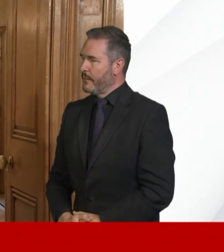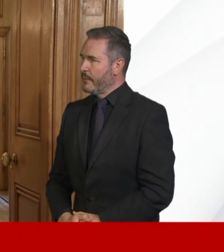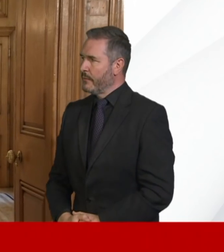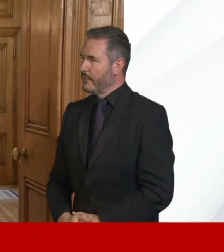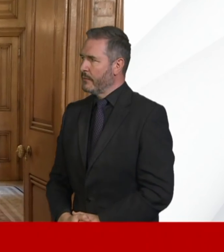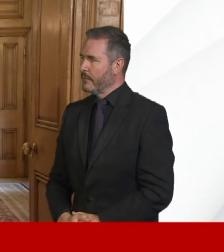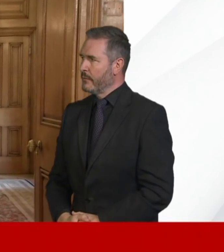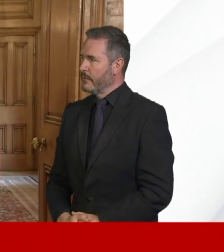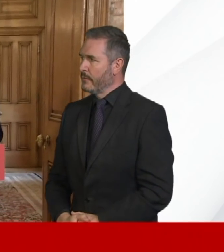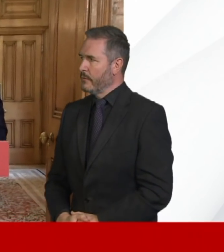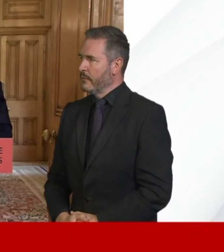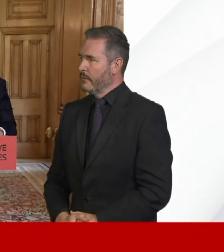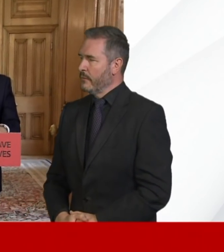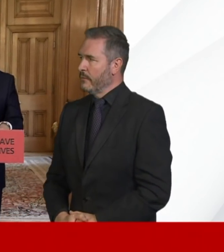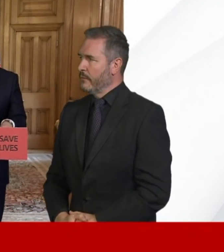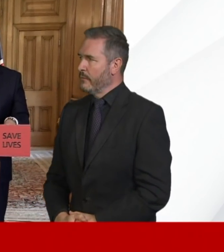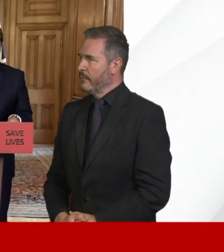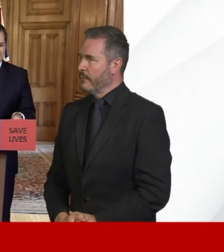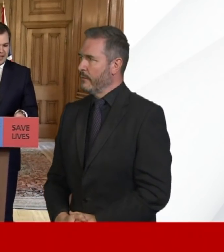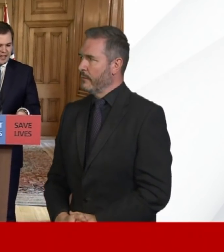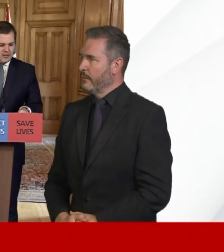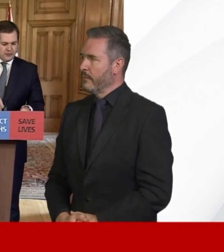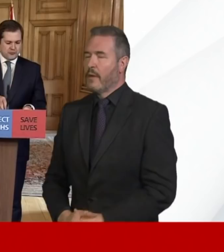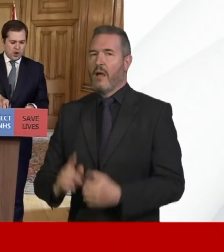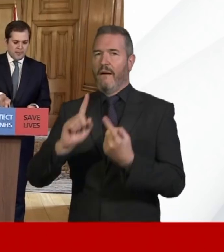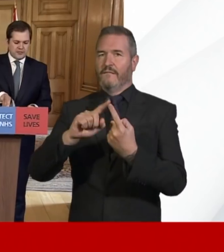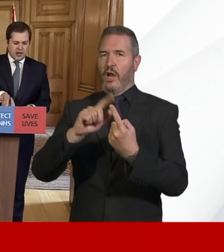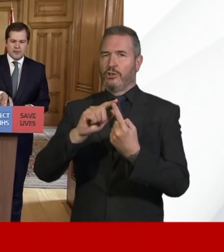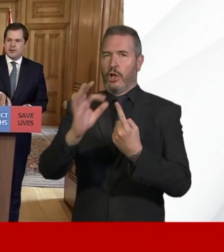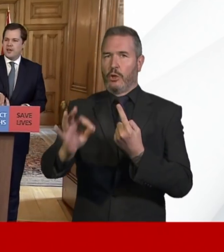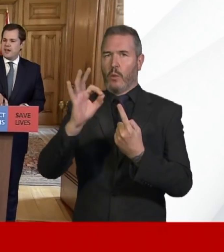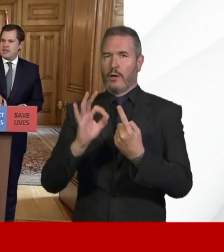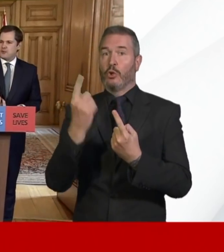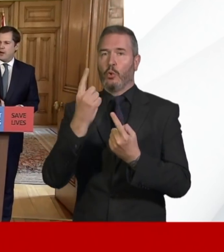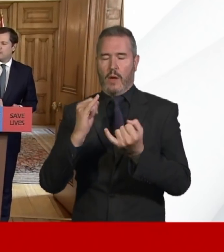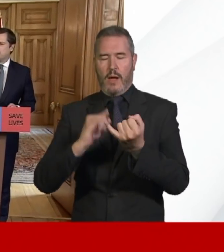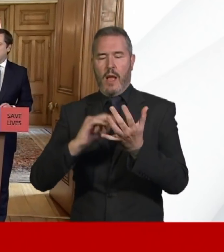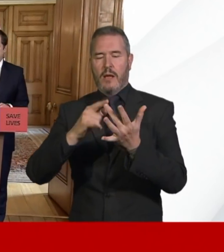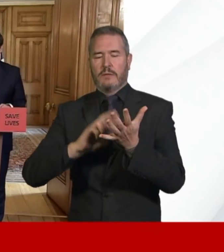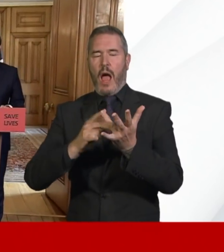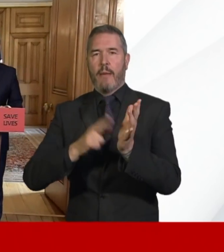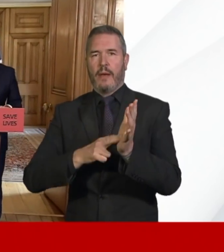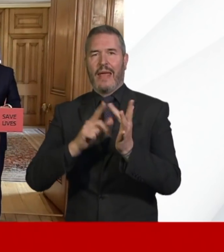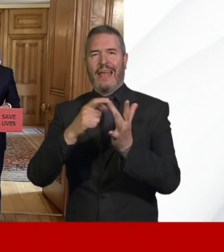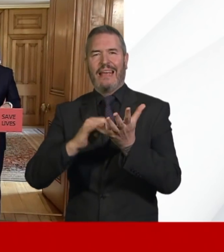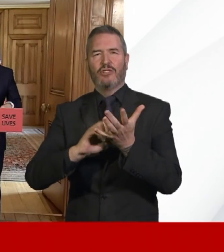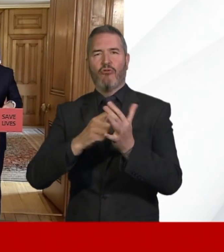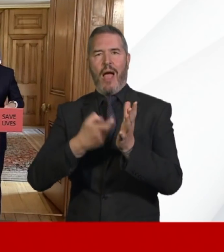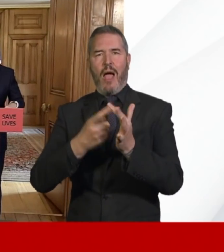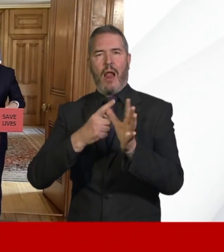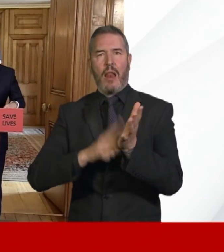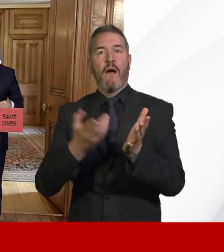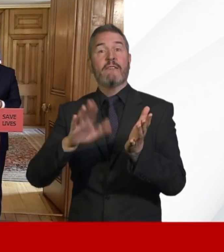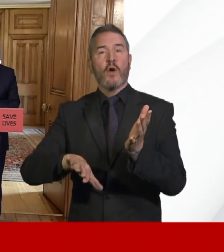And I think our first question today is from Simon Israel from Channel 4 News.